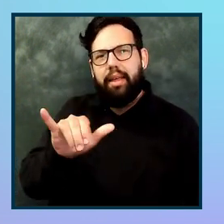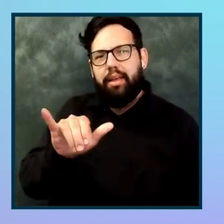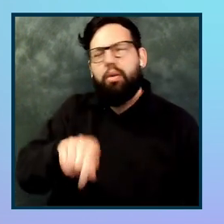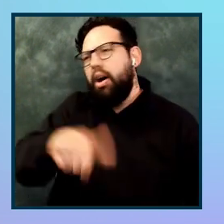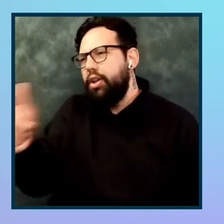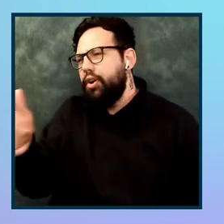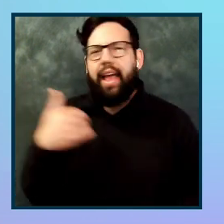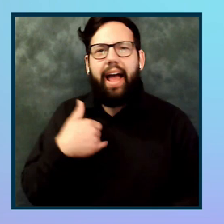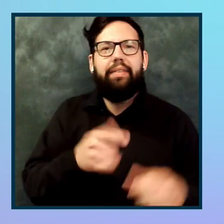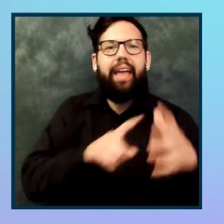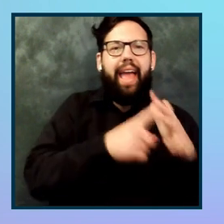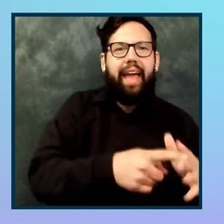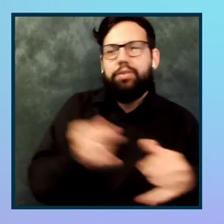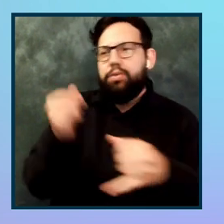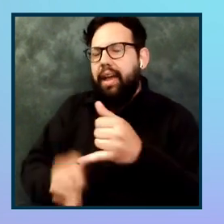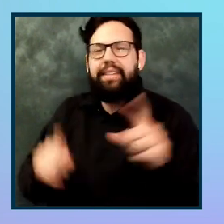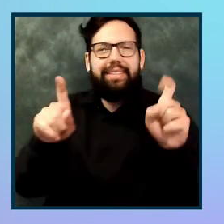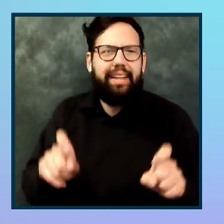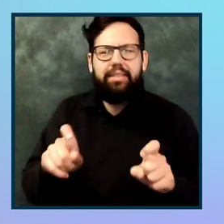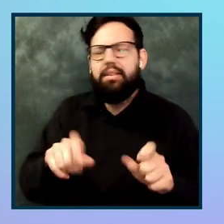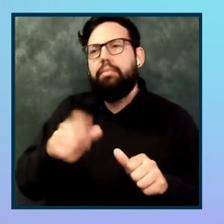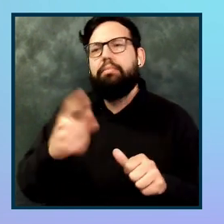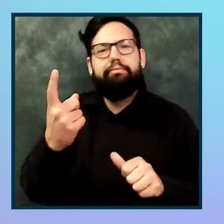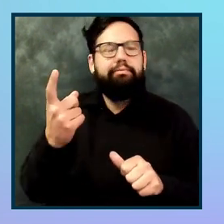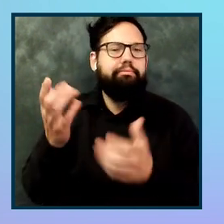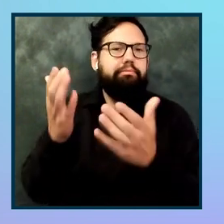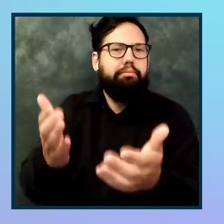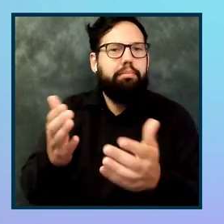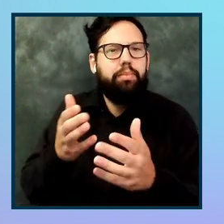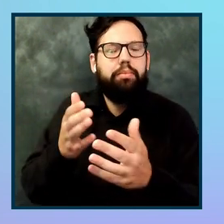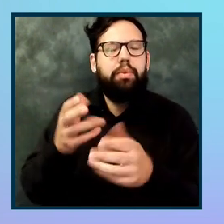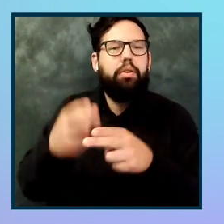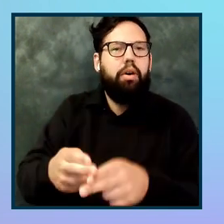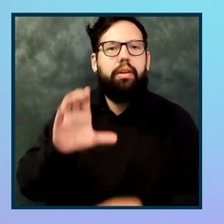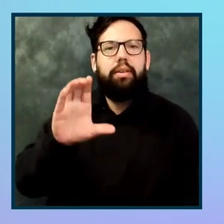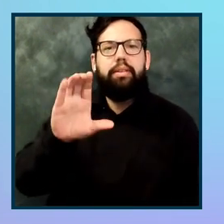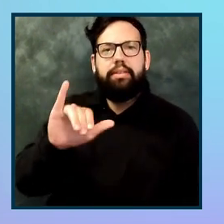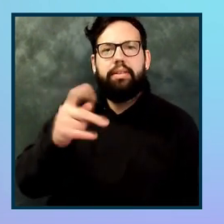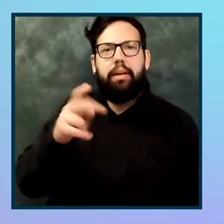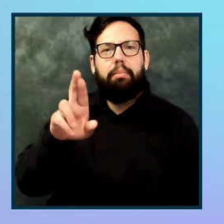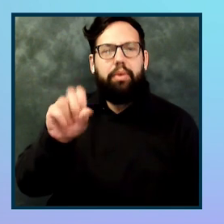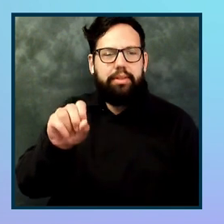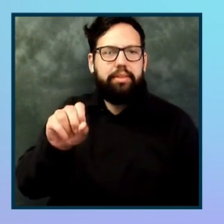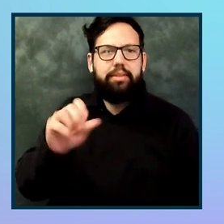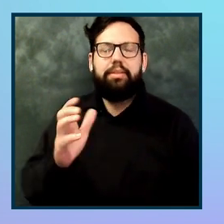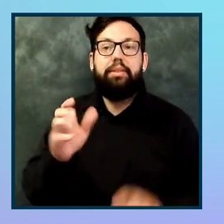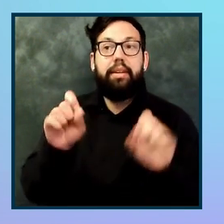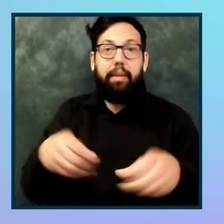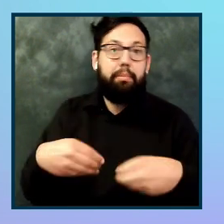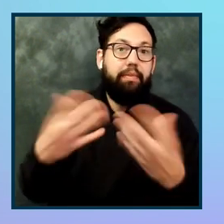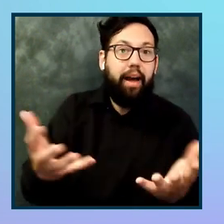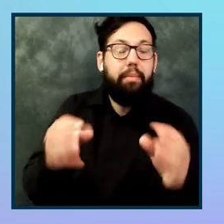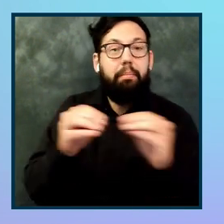or Cypress, or these kind of tools that can perform actions for you as you would be a user to navigate